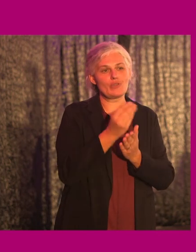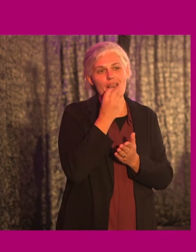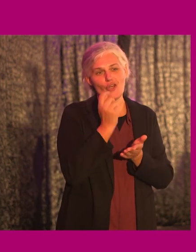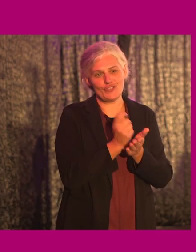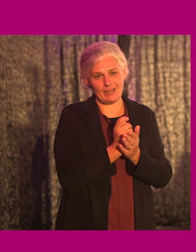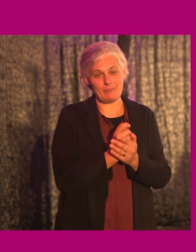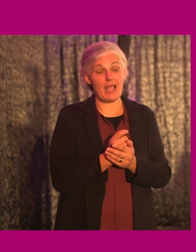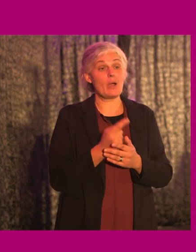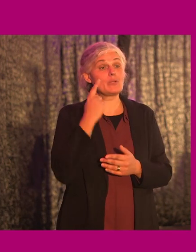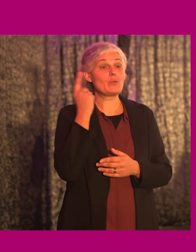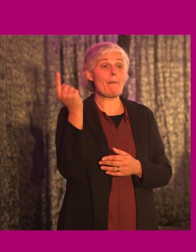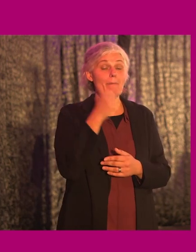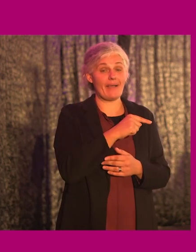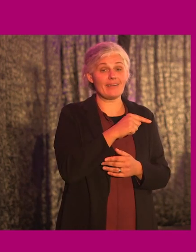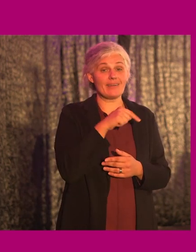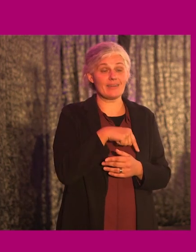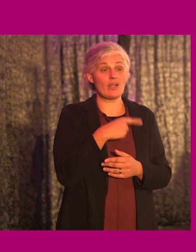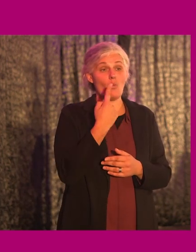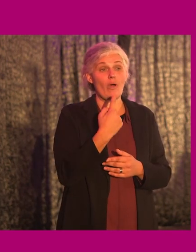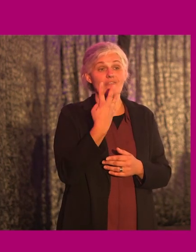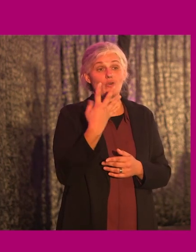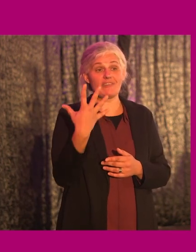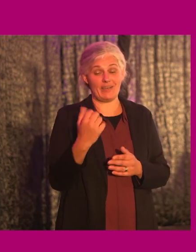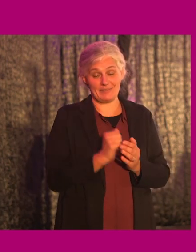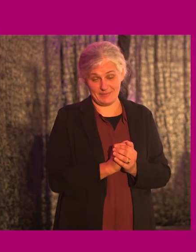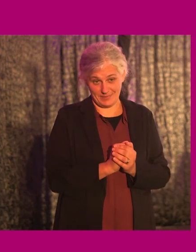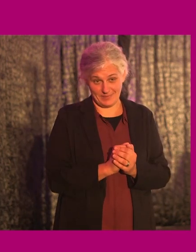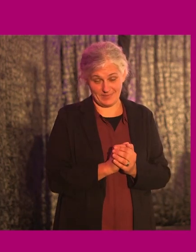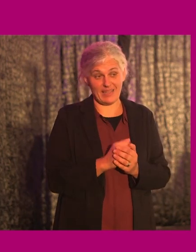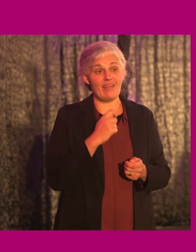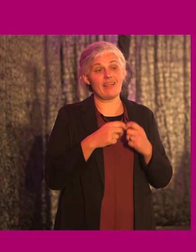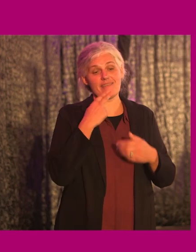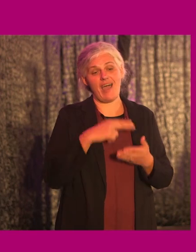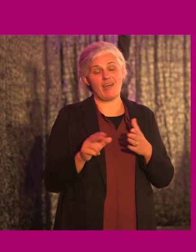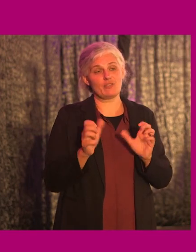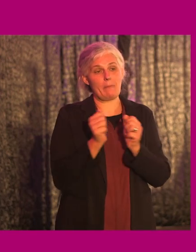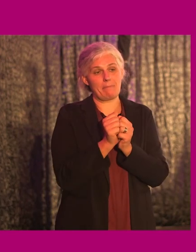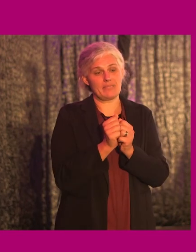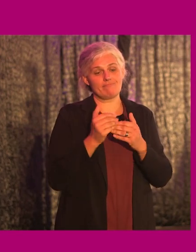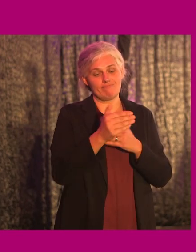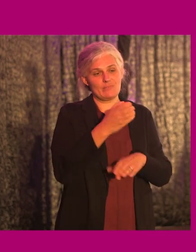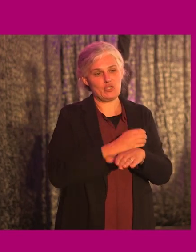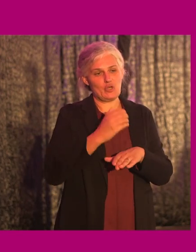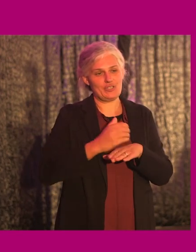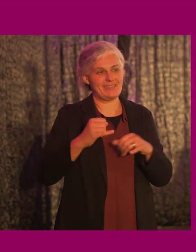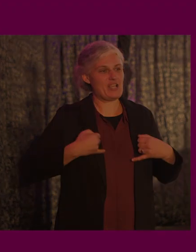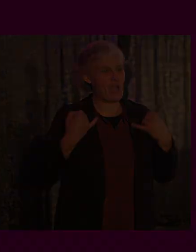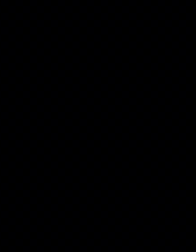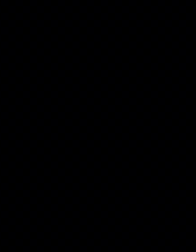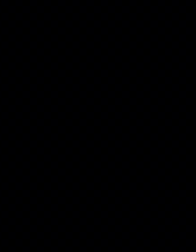we will see you back here at 1.45 and we'll do the afternoon sessions then. your, uh, bon appetit.